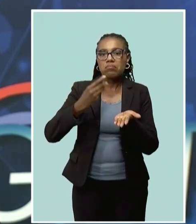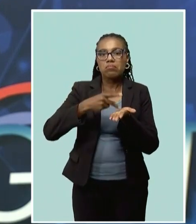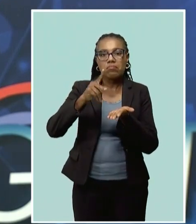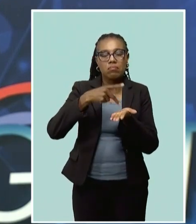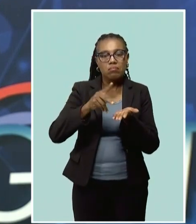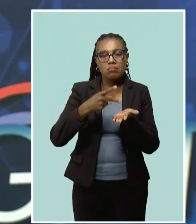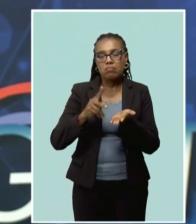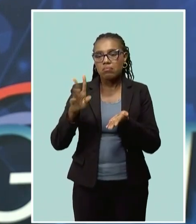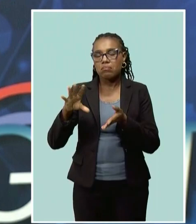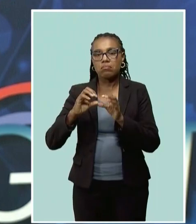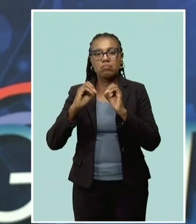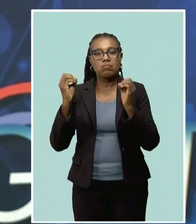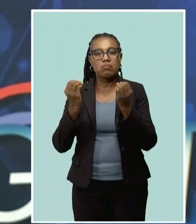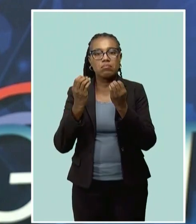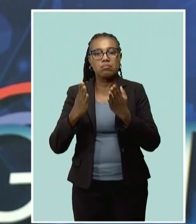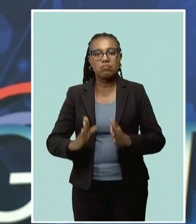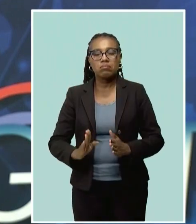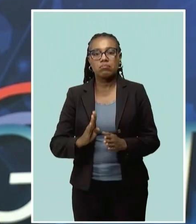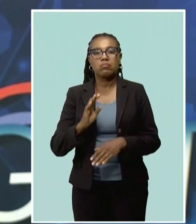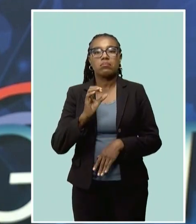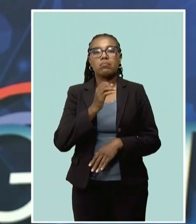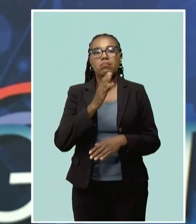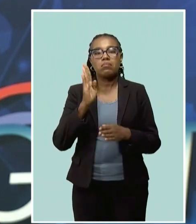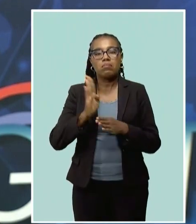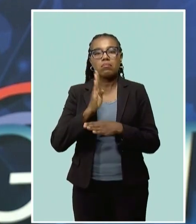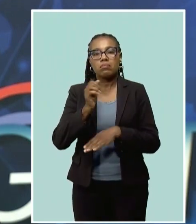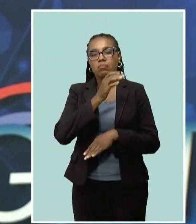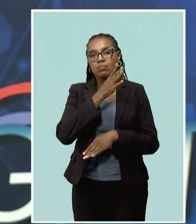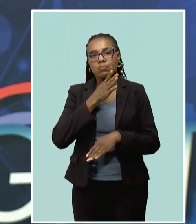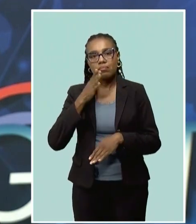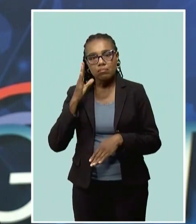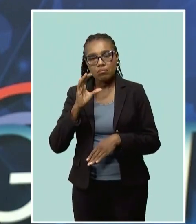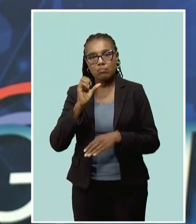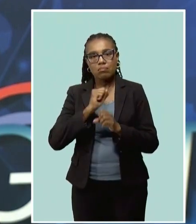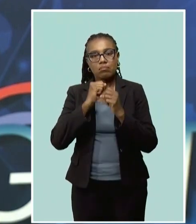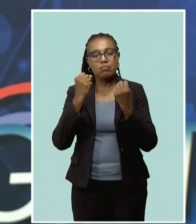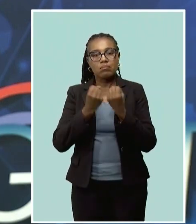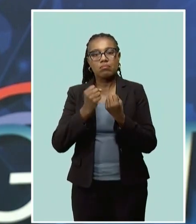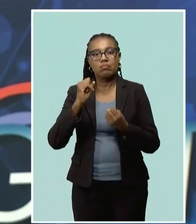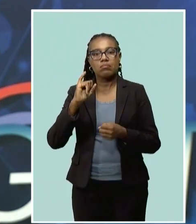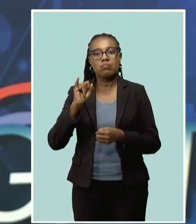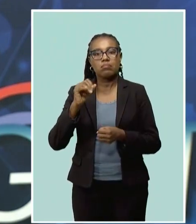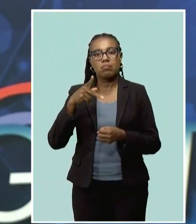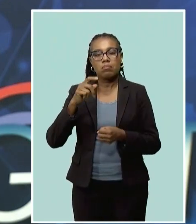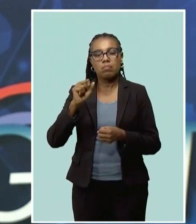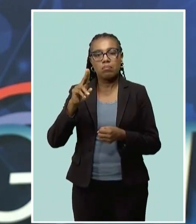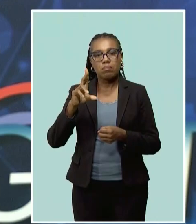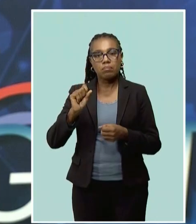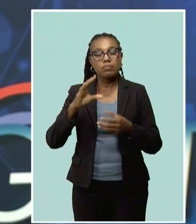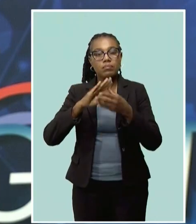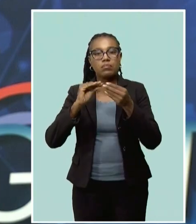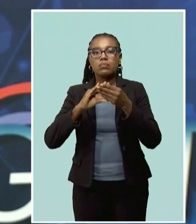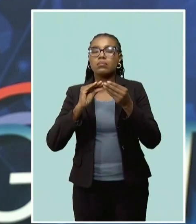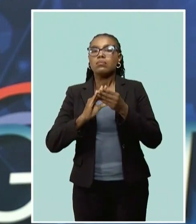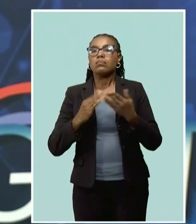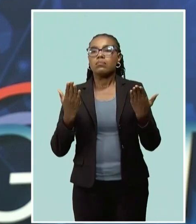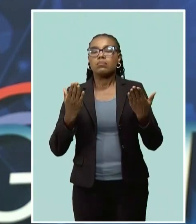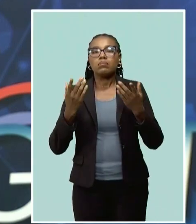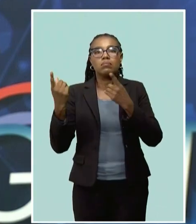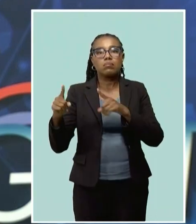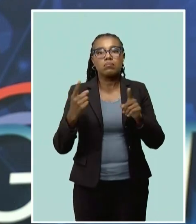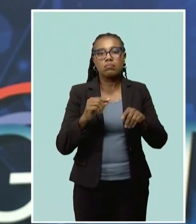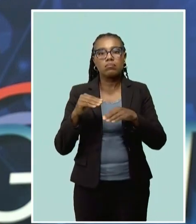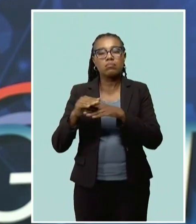chief executive officer of the Barbados Agricultural Society, James Paul. He said the conditions which are not affecting Barbados